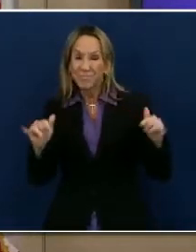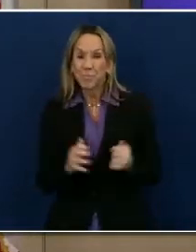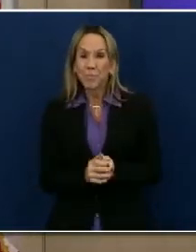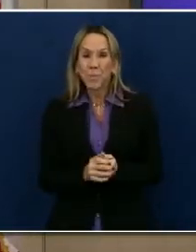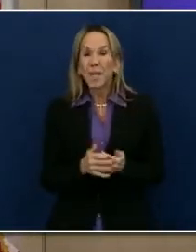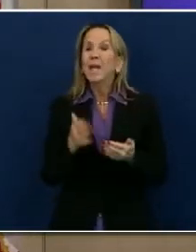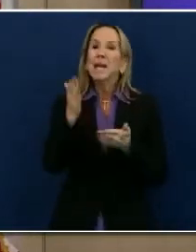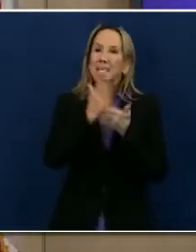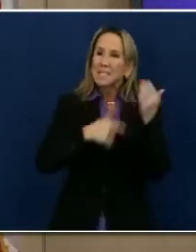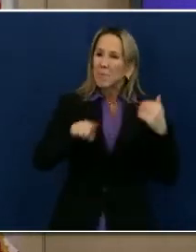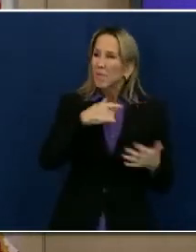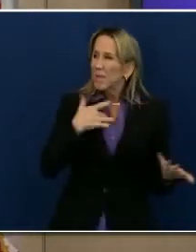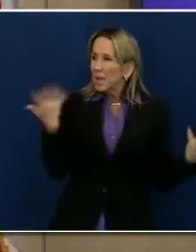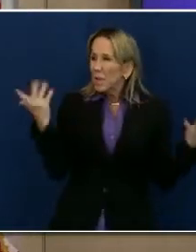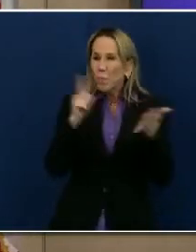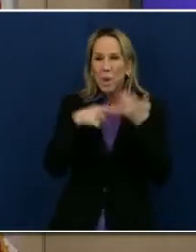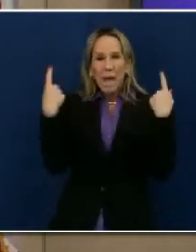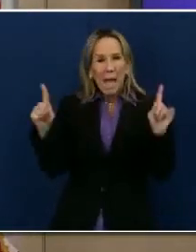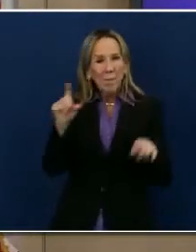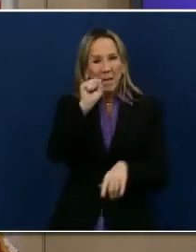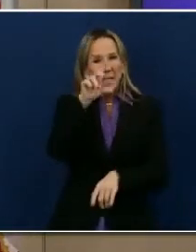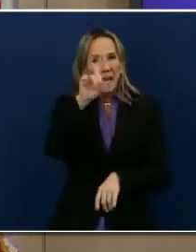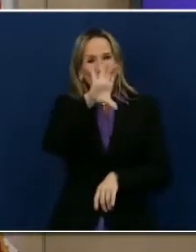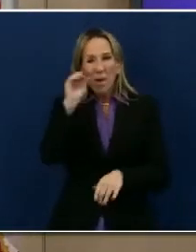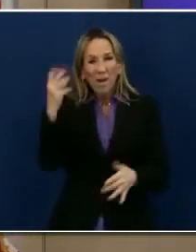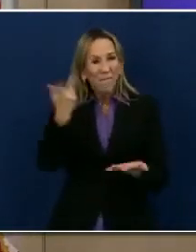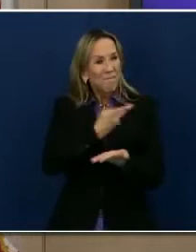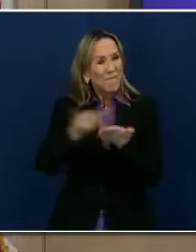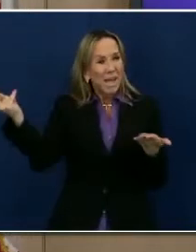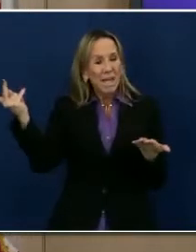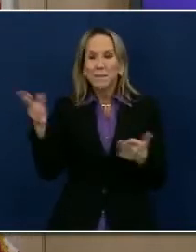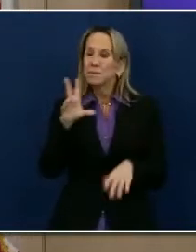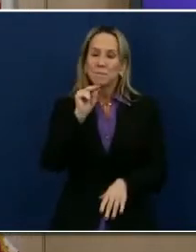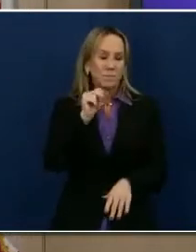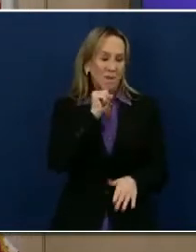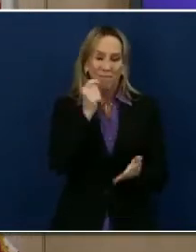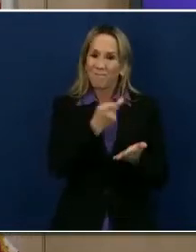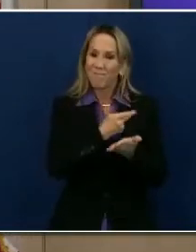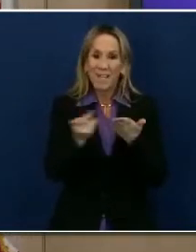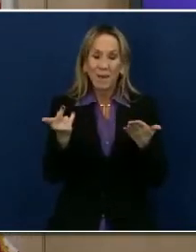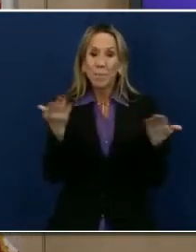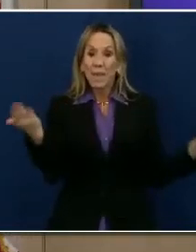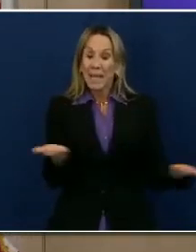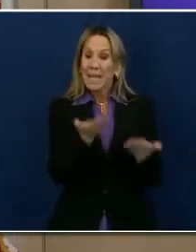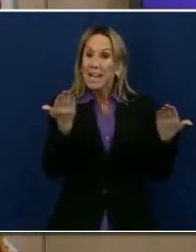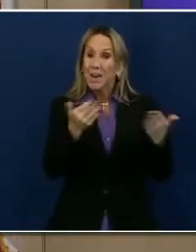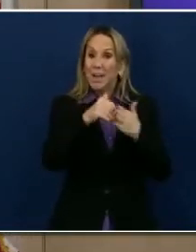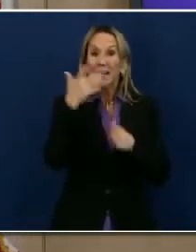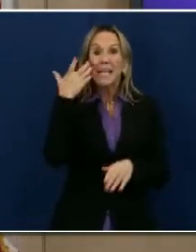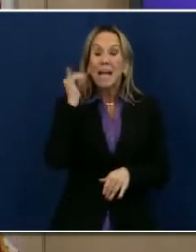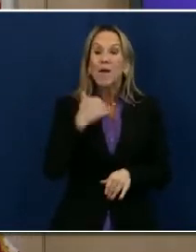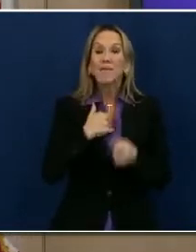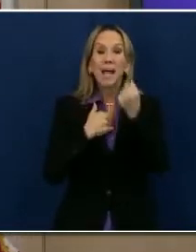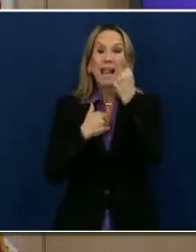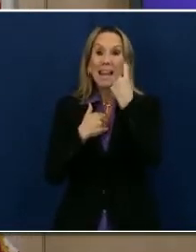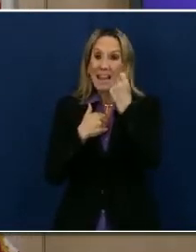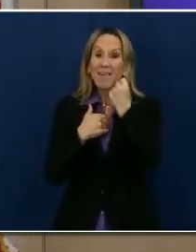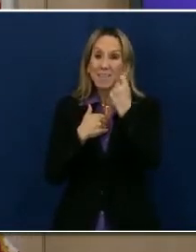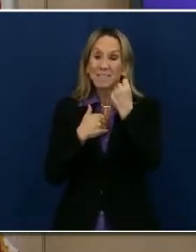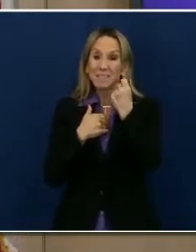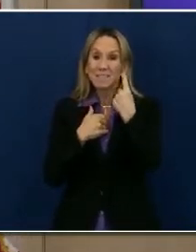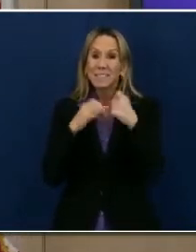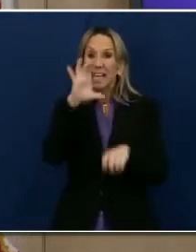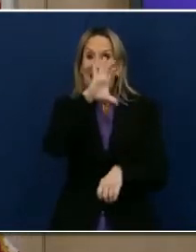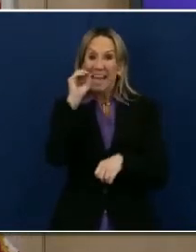of failure as a county, the simple reality is COVID is spreading everywhere. There are 11 counties in California alone that are moving into more